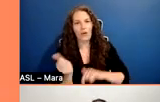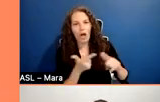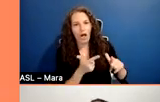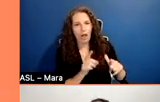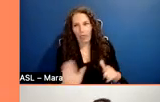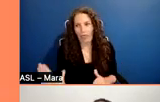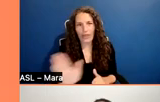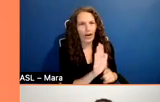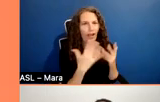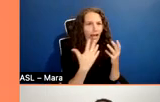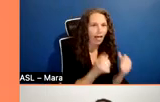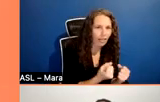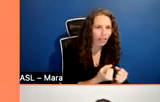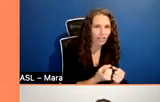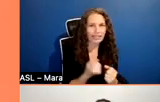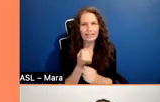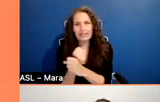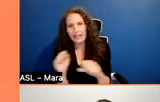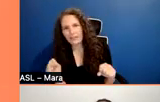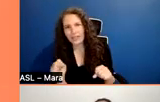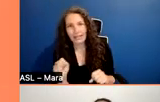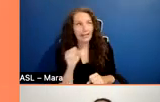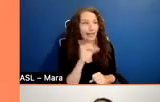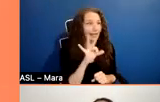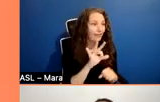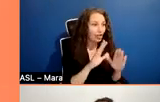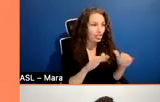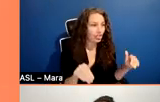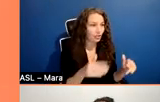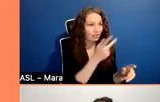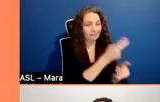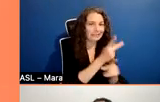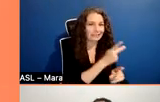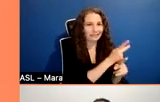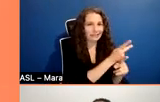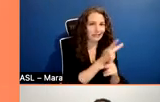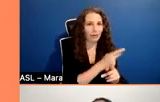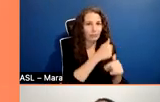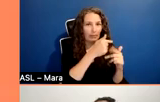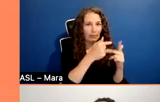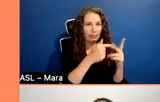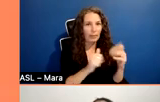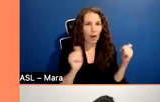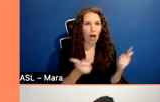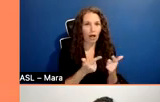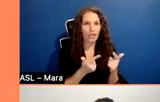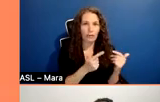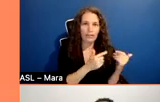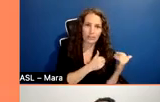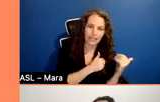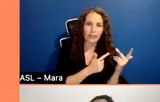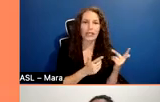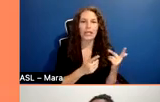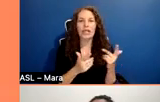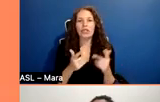there, there are so many things happening on set. And so to really take care of yourself during those days, um, and then plan for some rest